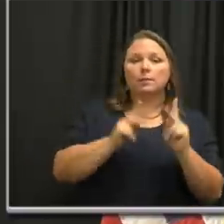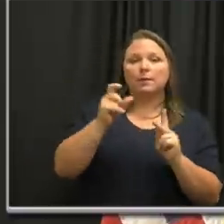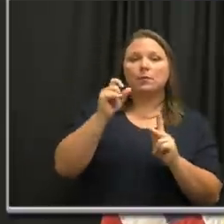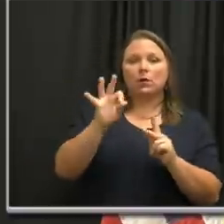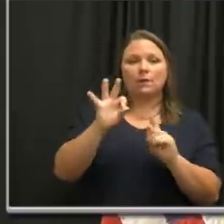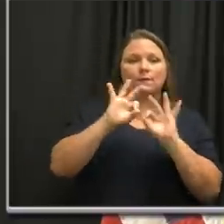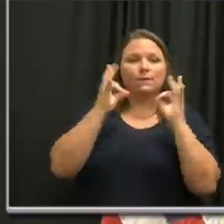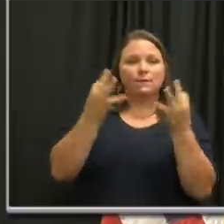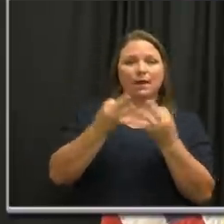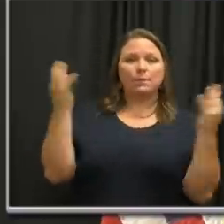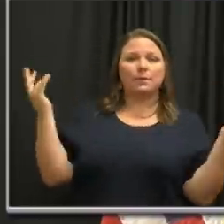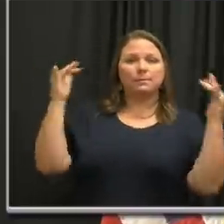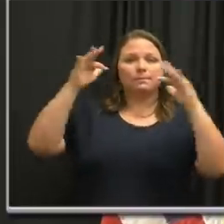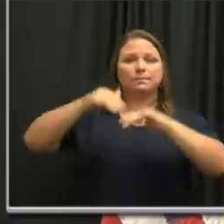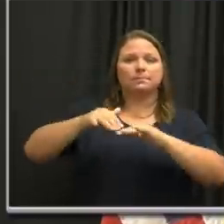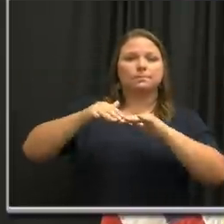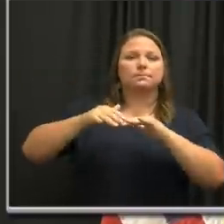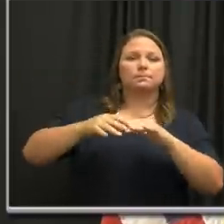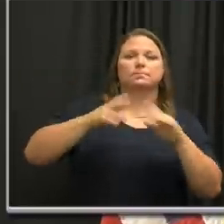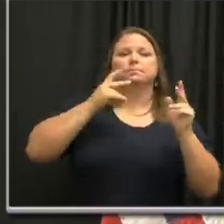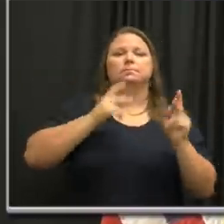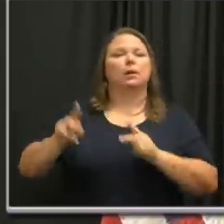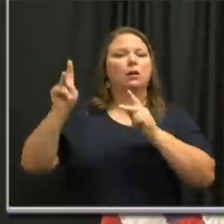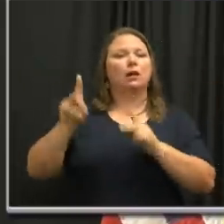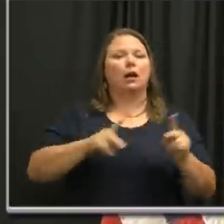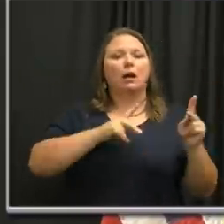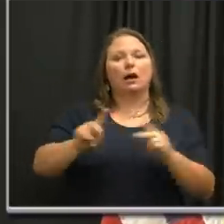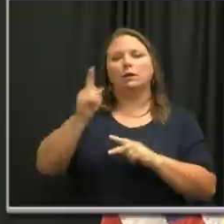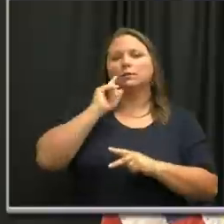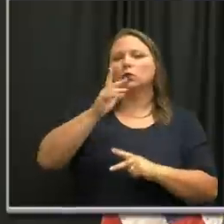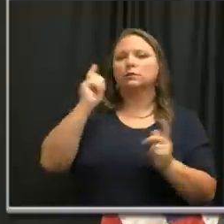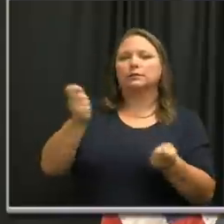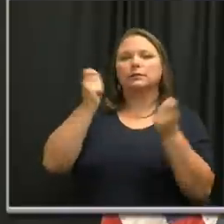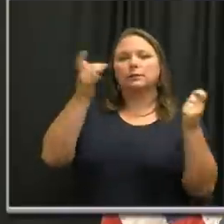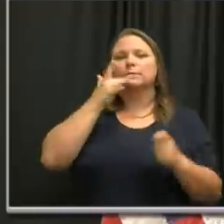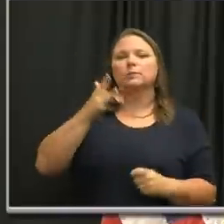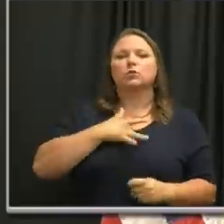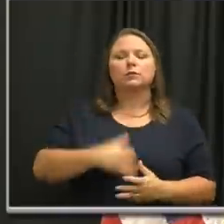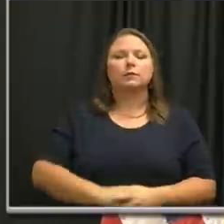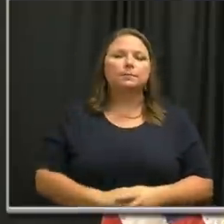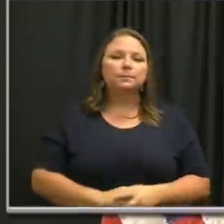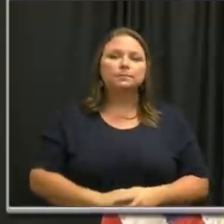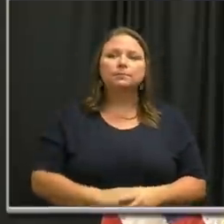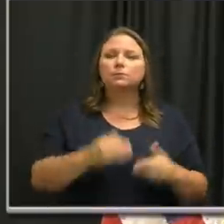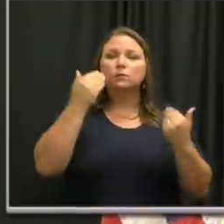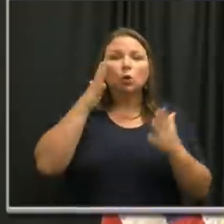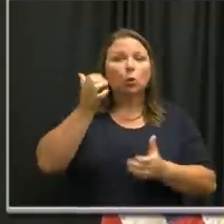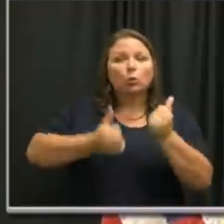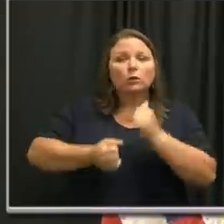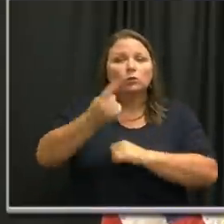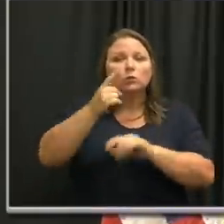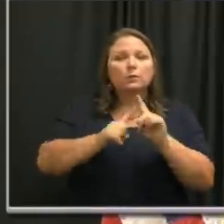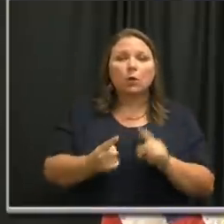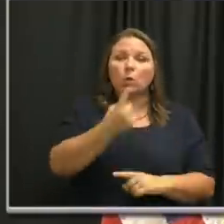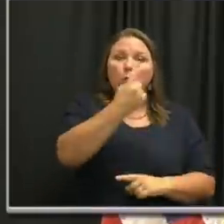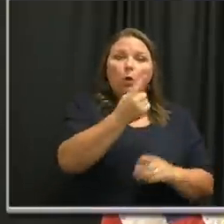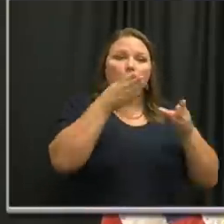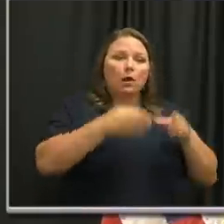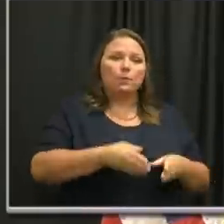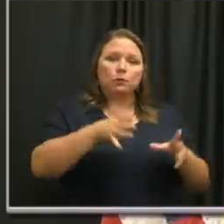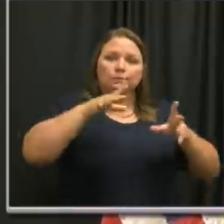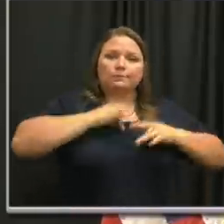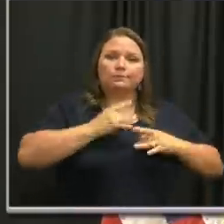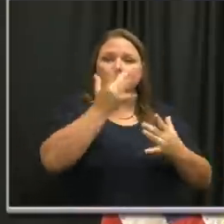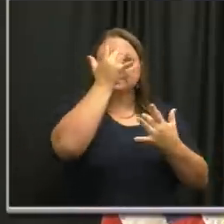family gathered and were in attendance at this birthday party. It's not clear who it was, but one of the family members had COVID